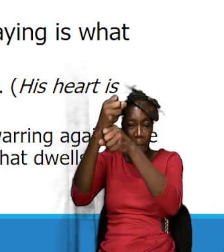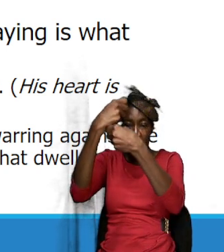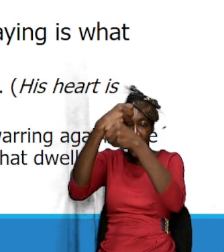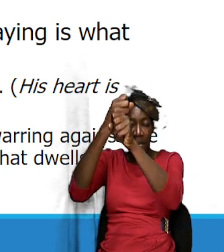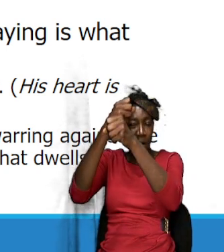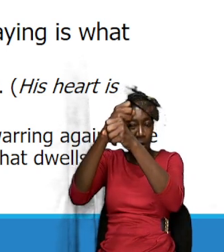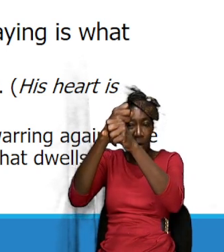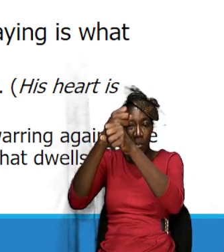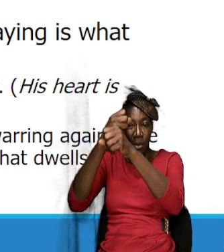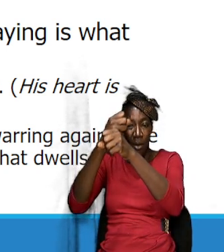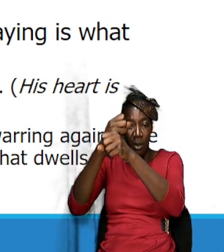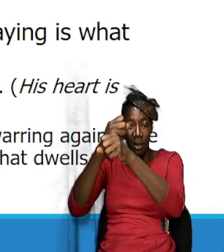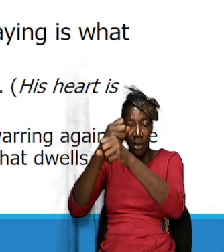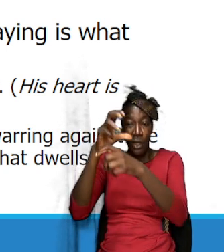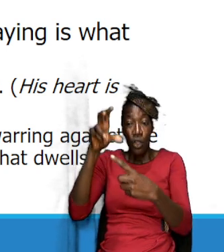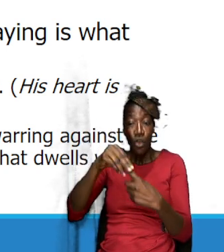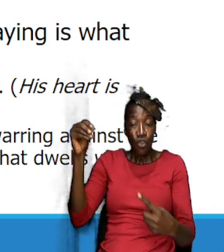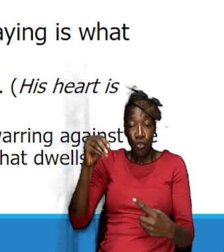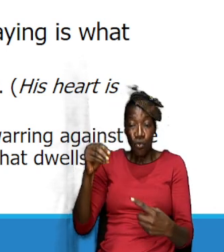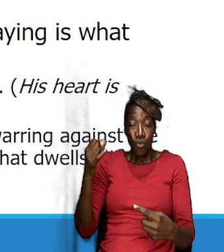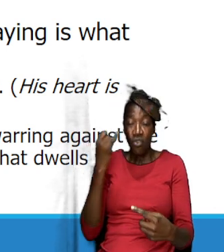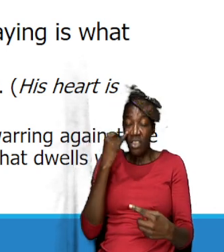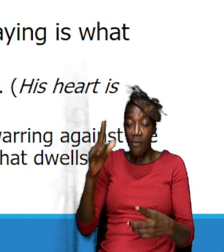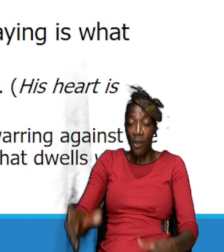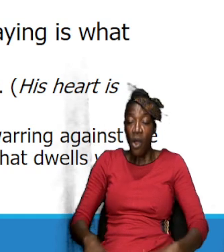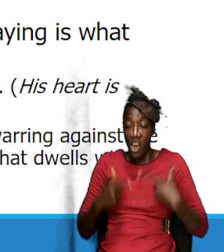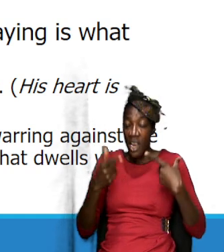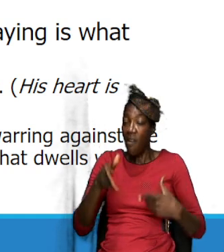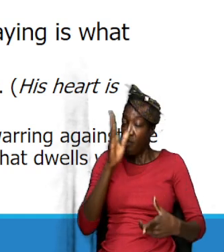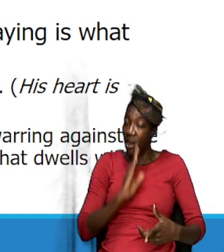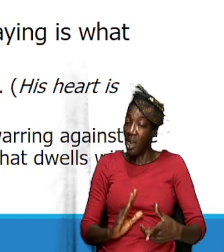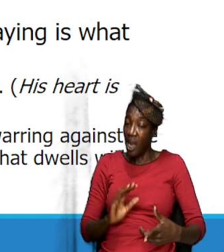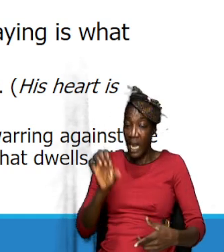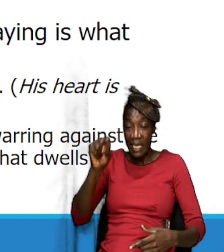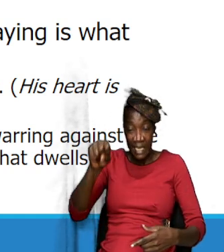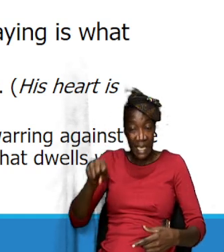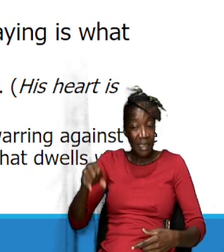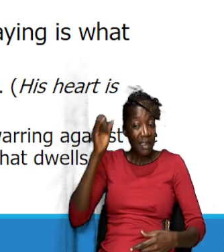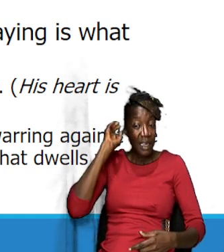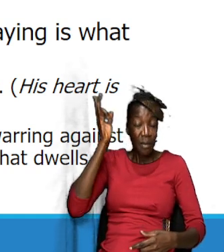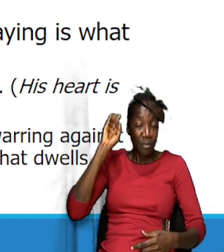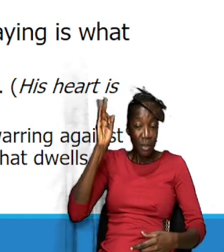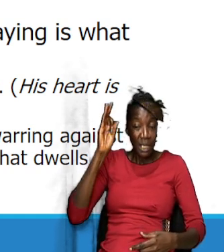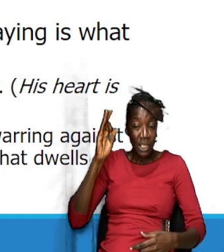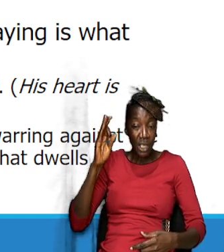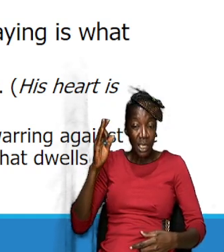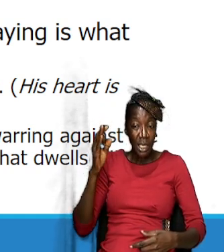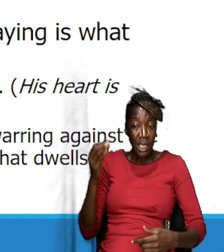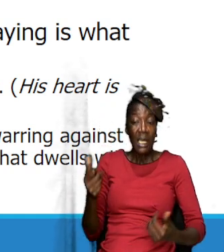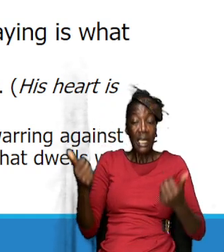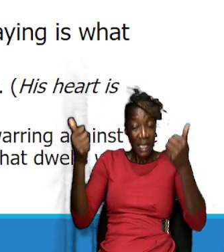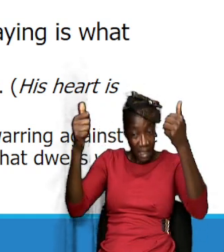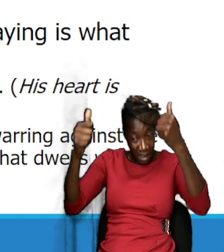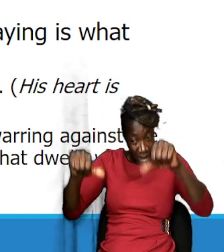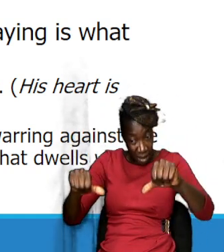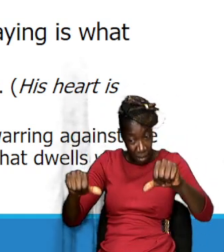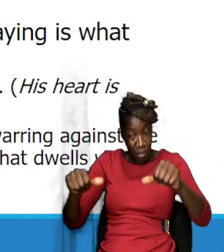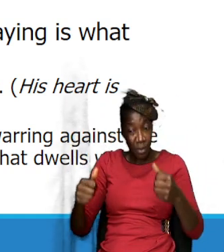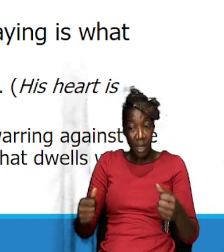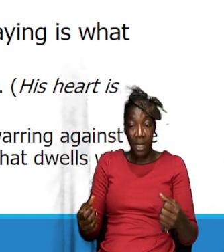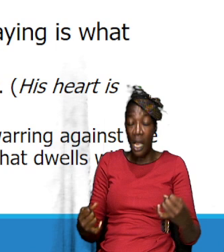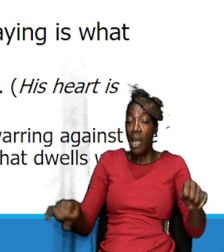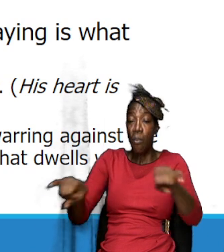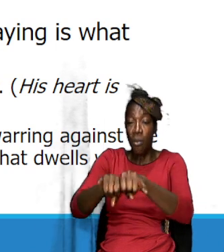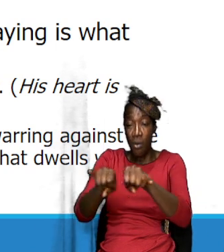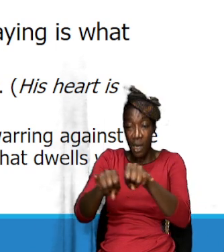we already decided we are going to live for God yes preaching is always necessary yes you know we will